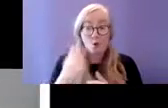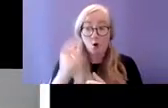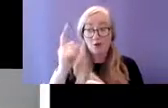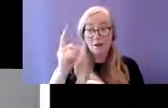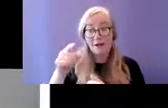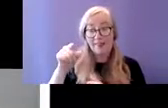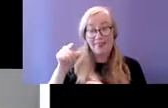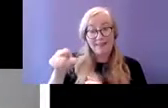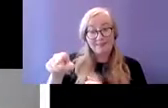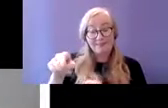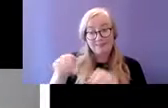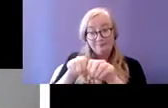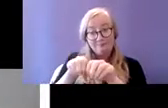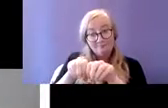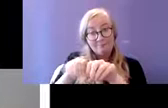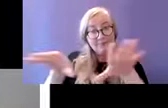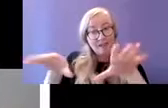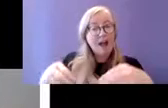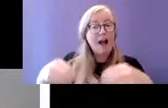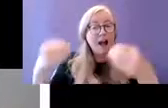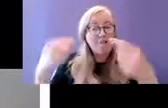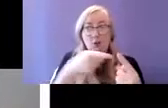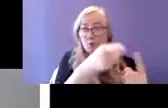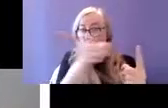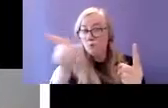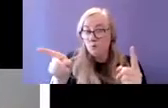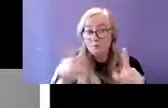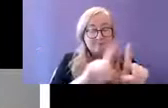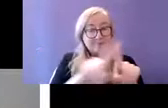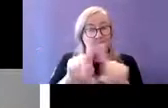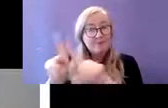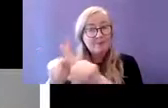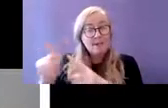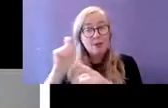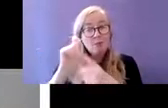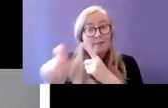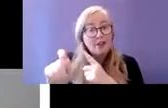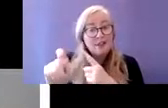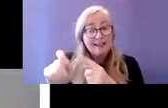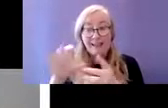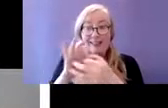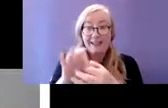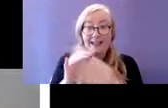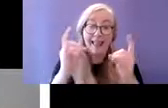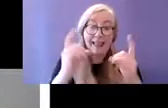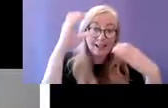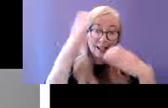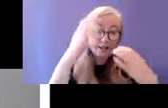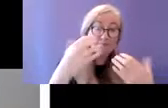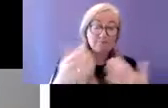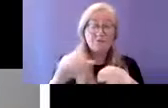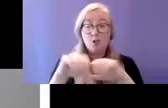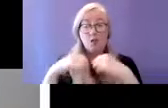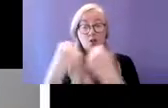a whole range of practitioners across the healthcare and social care sectors even people working in housing